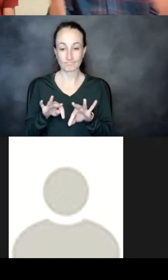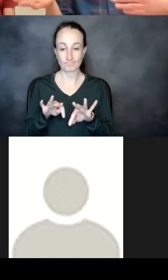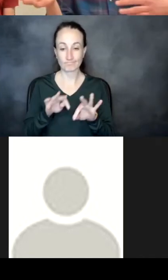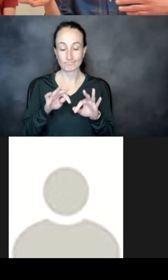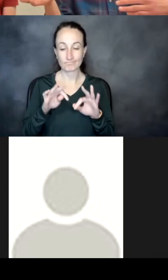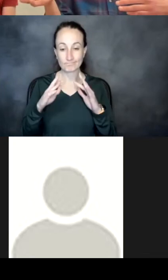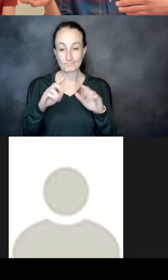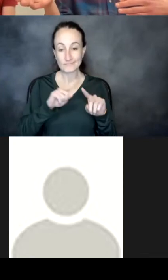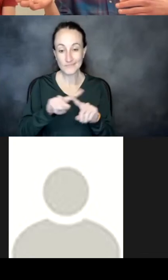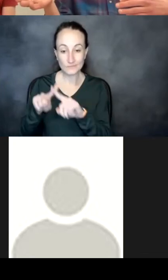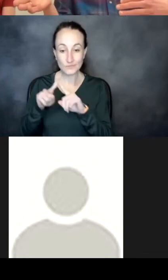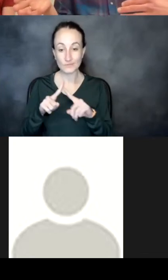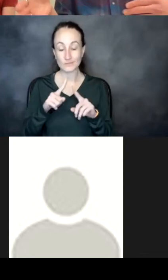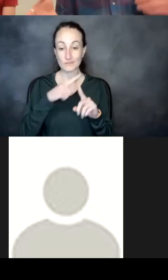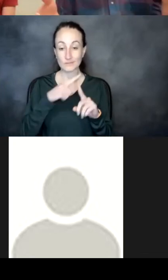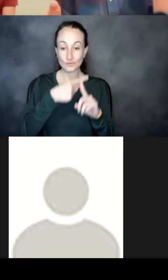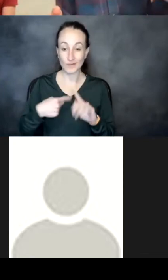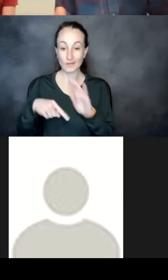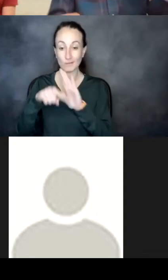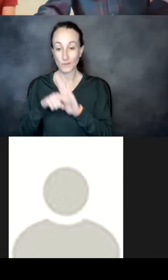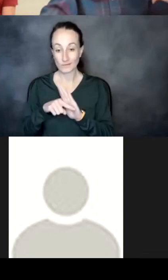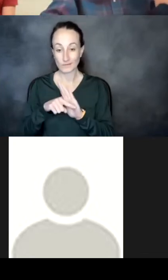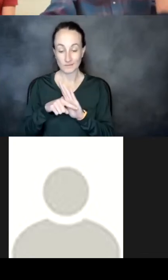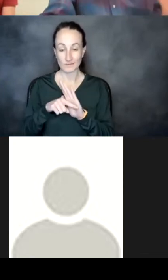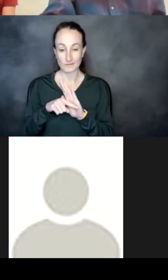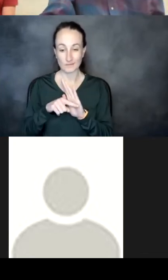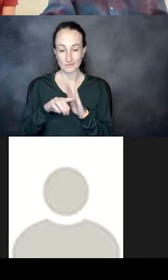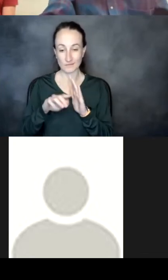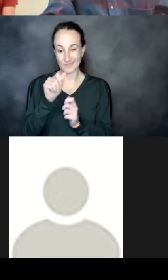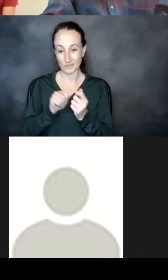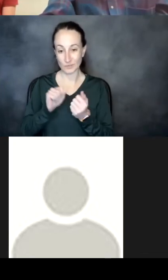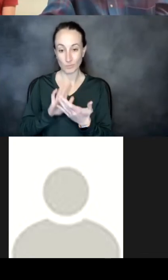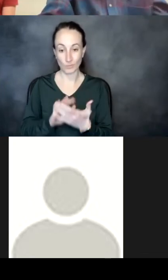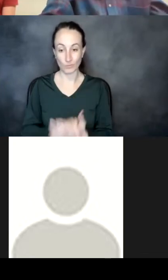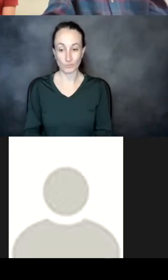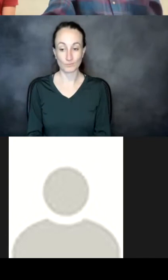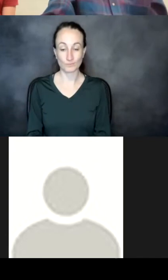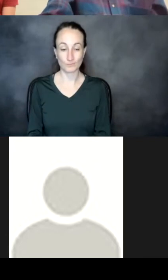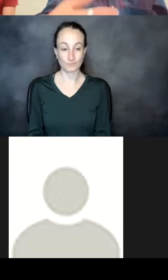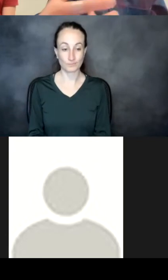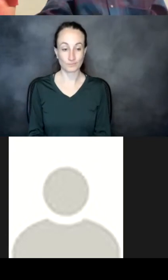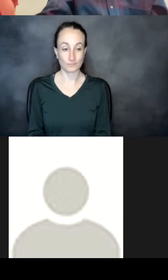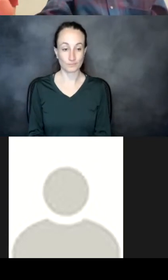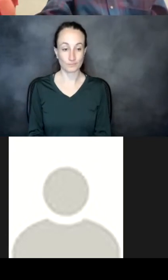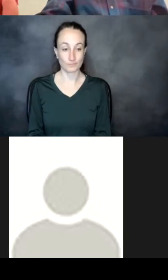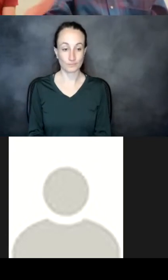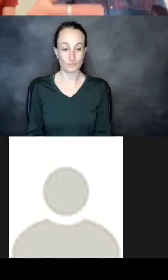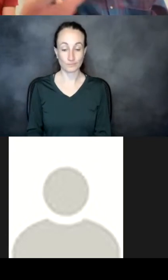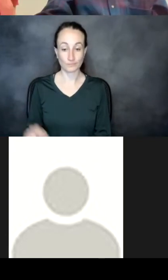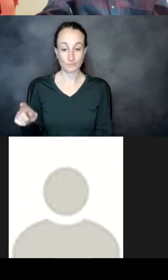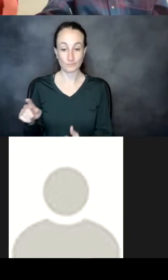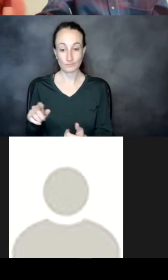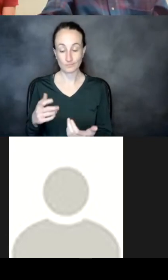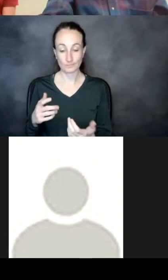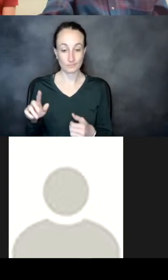strengths and weaknesses of each approach and so in this first uh set of slides the